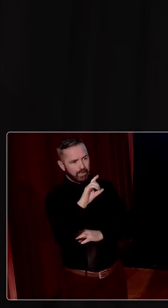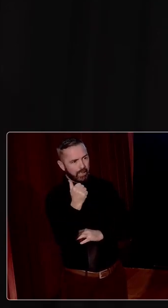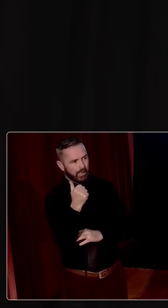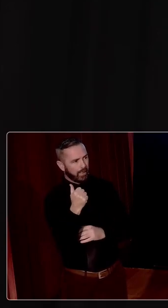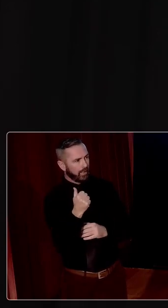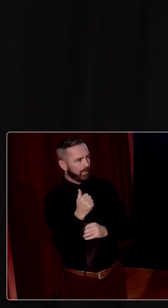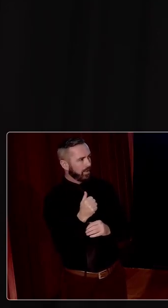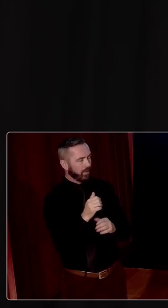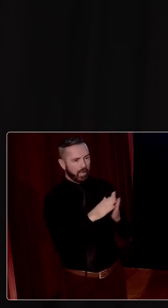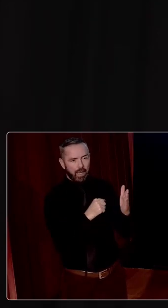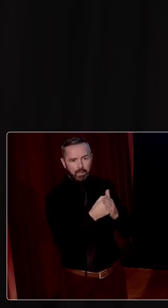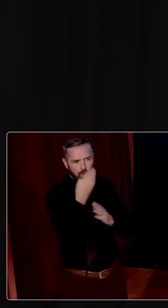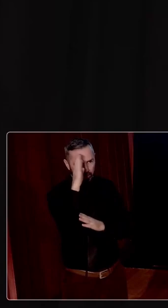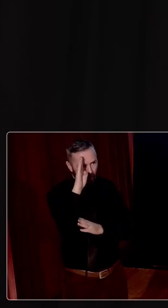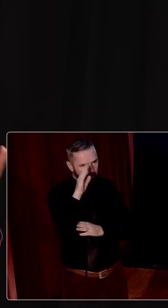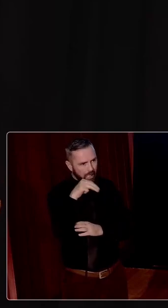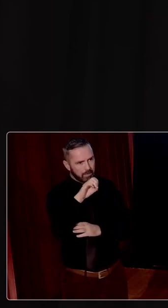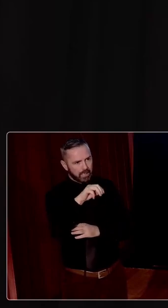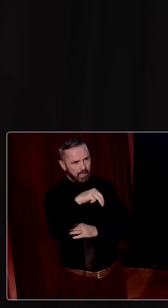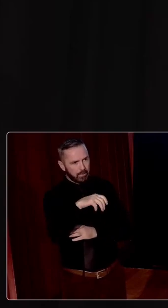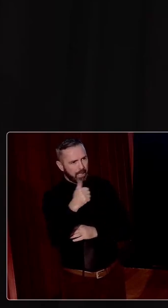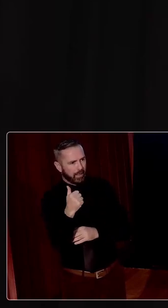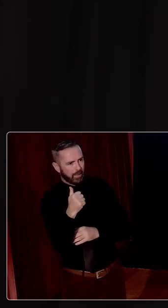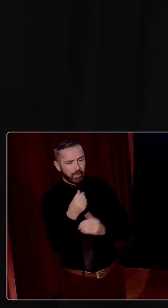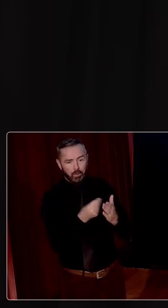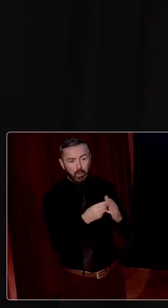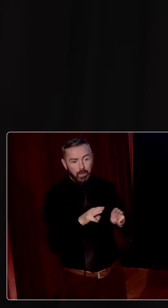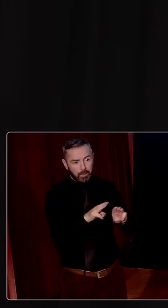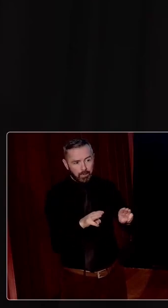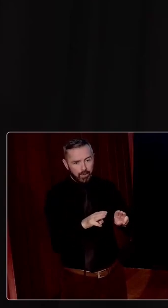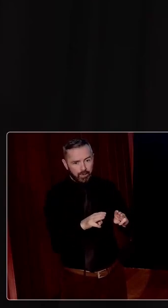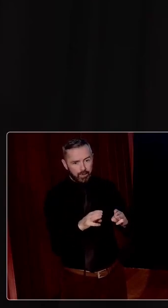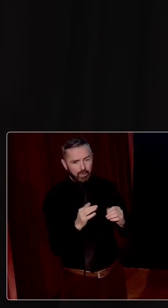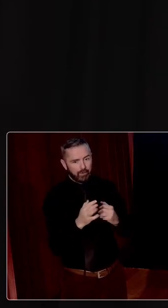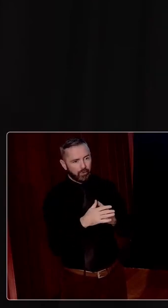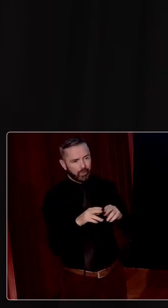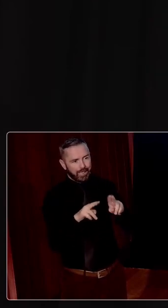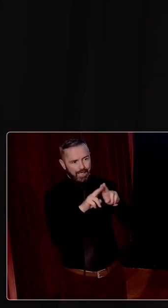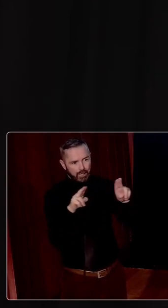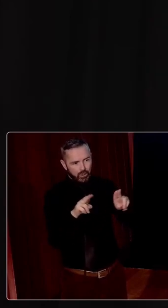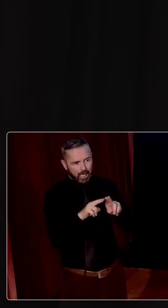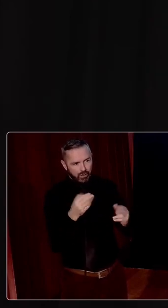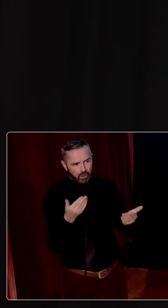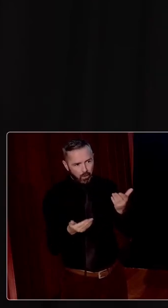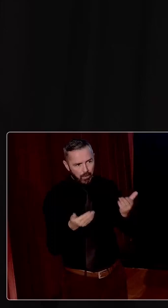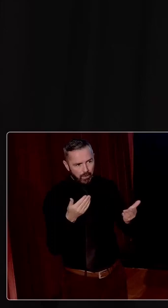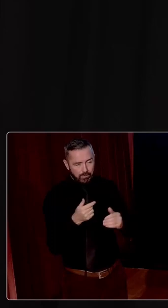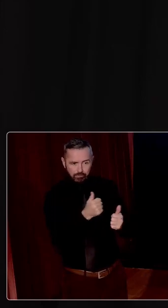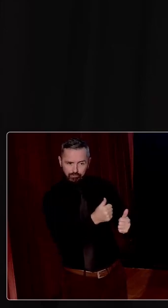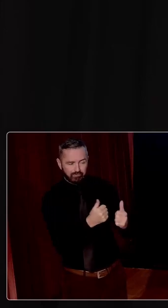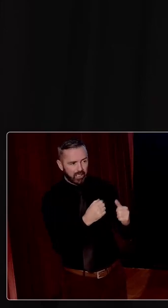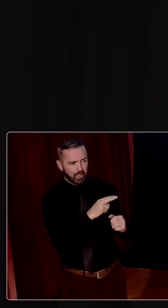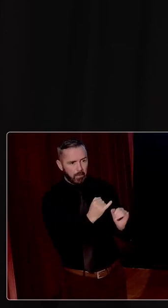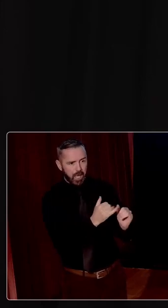Coors Throck-Toller when it existed, NTMA, the money people. They were very in terms of international comparators were very, very